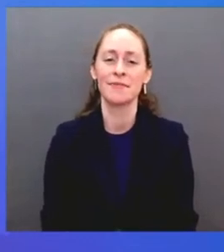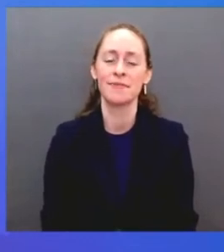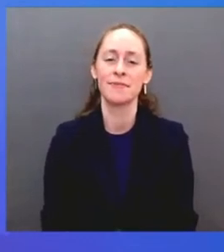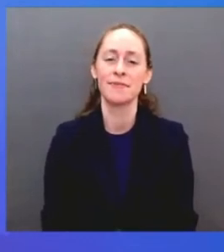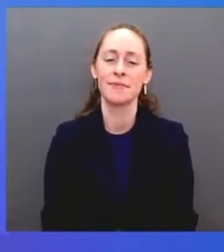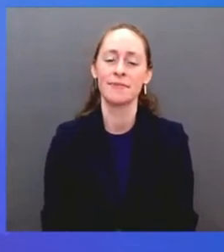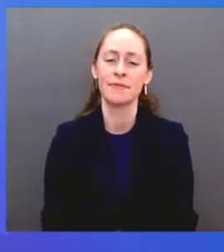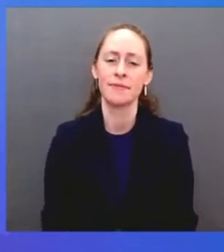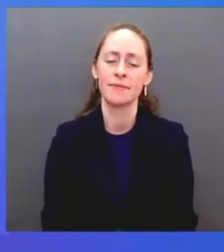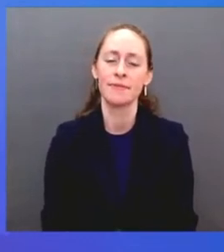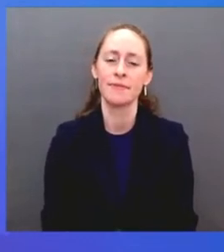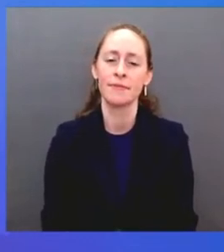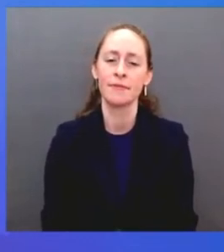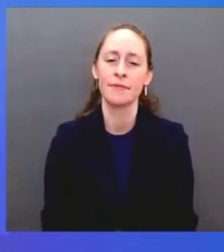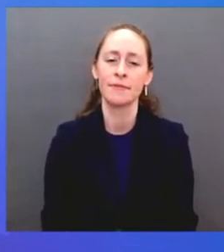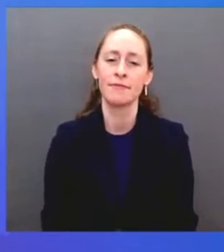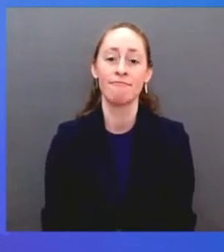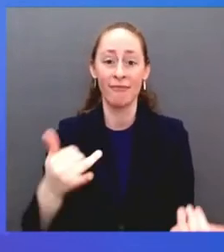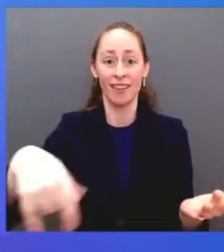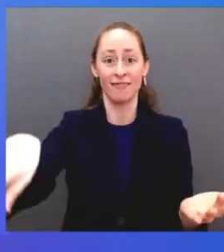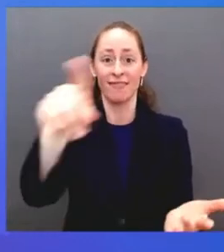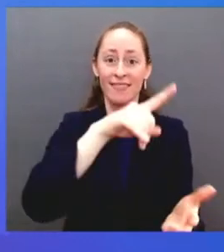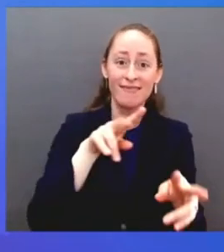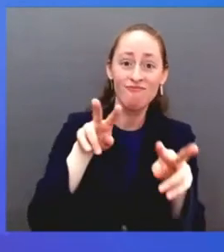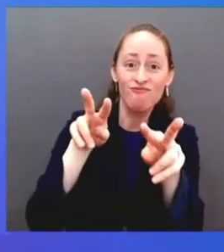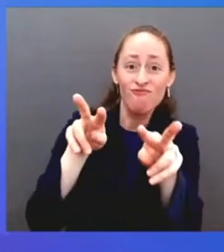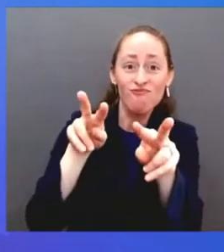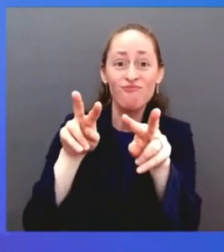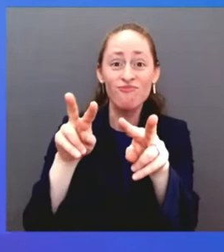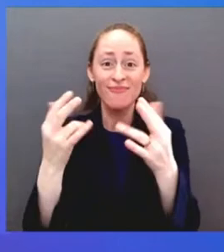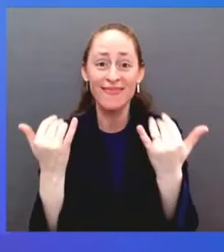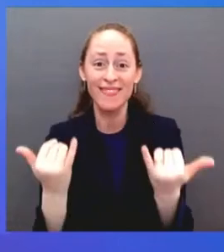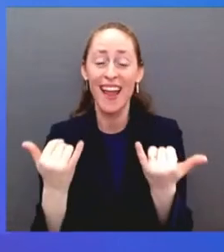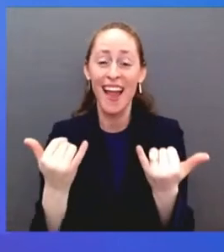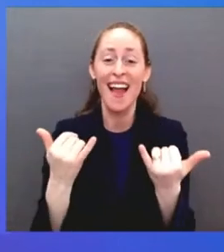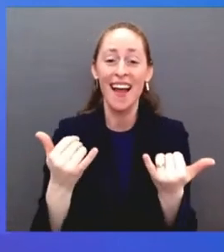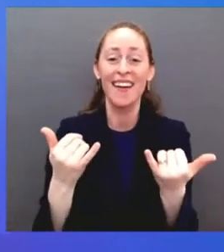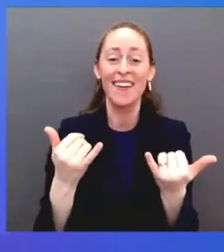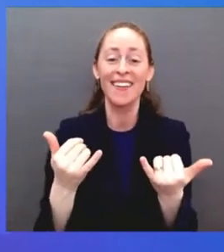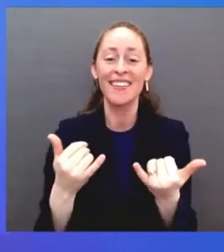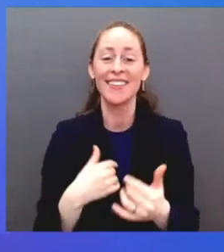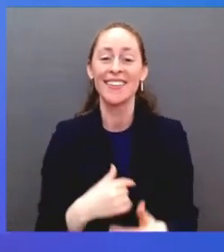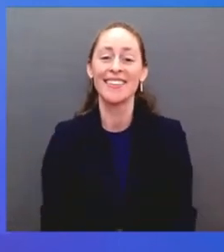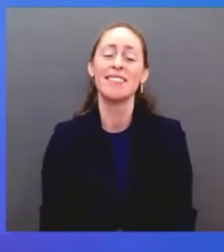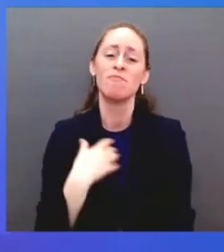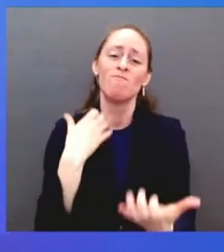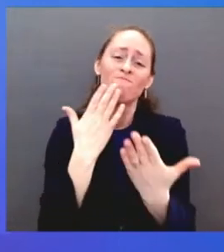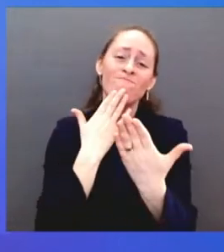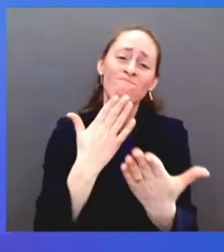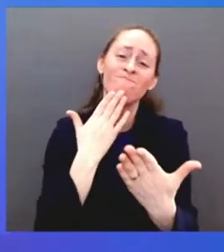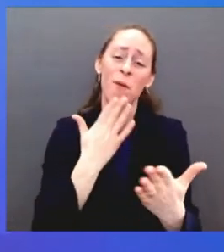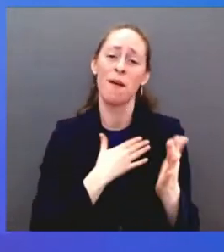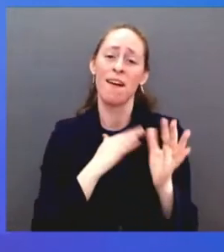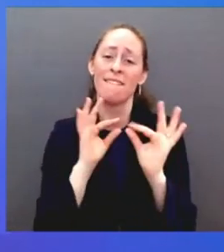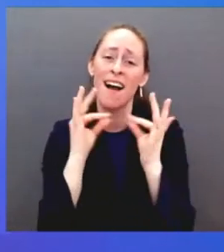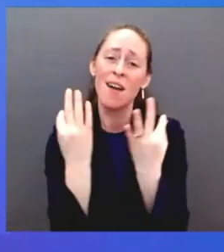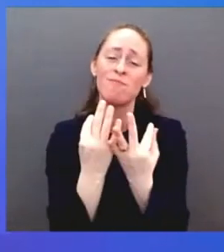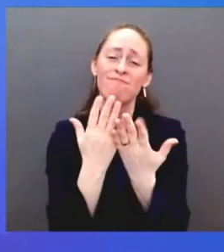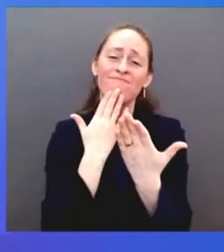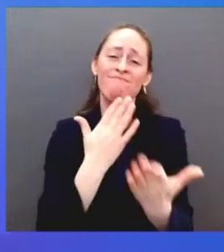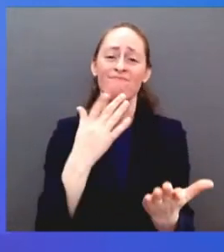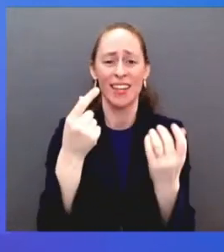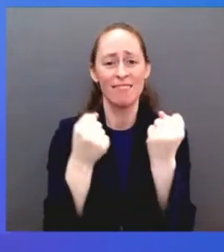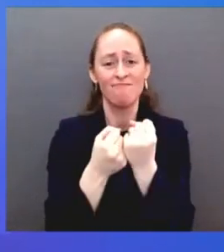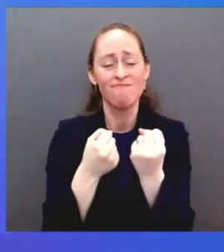indebted to you for your love and support. To my beloved husband, Patrick, thank you for being my rock today